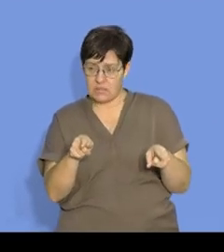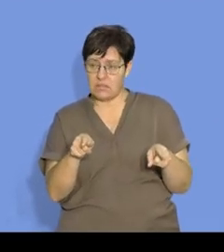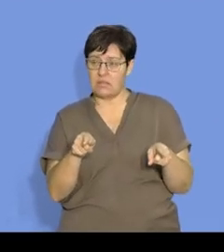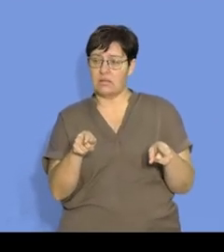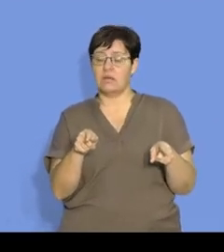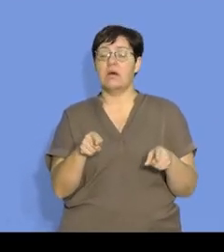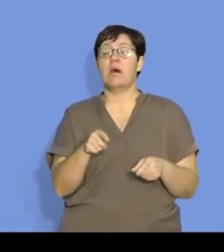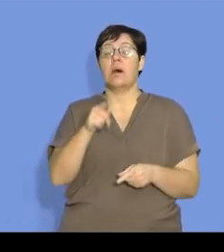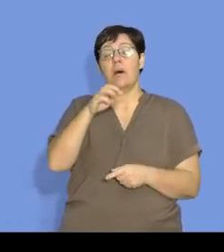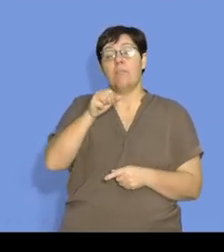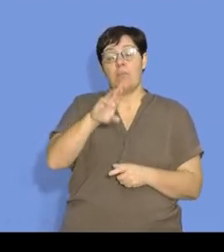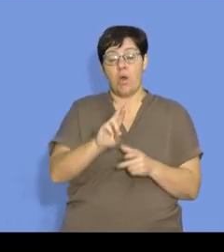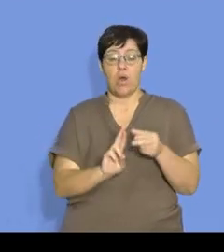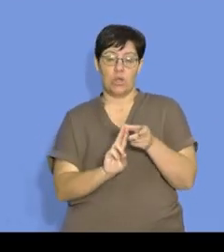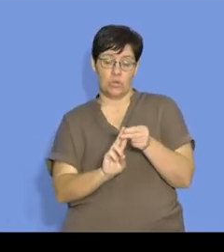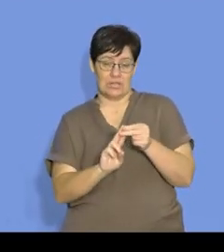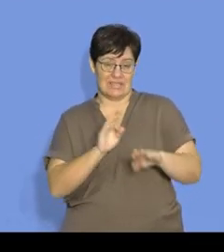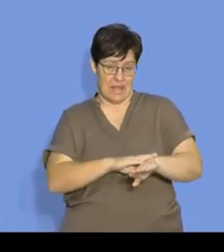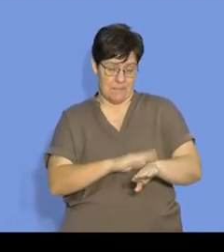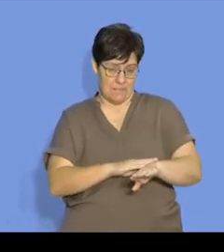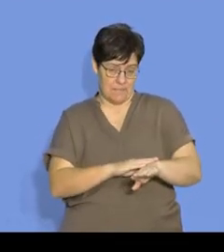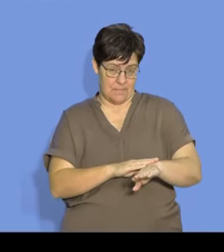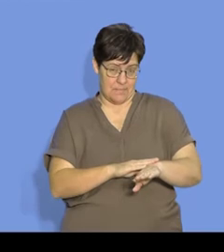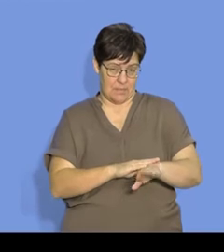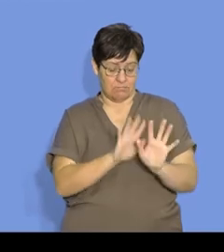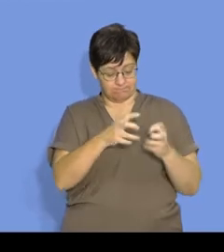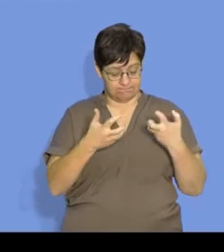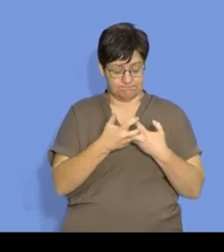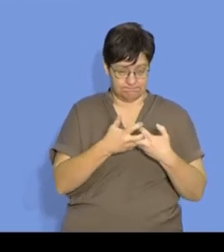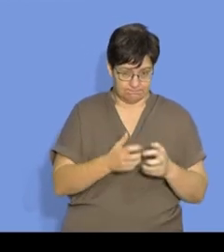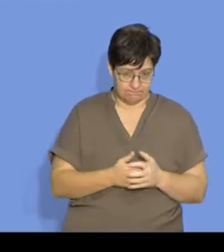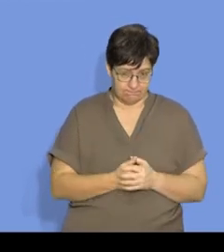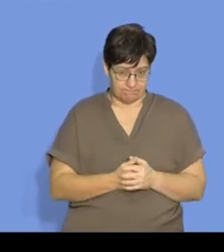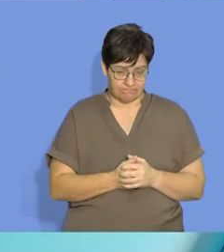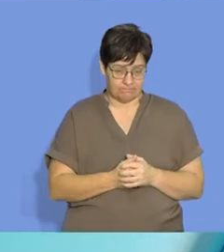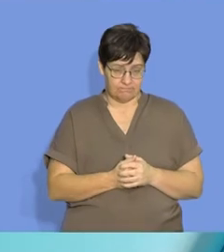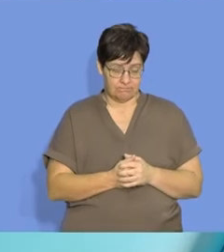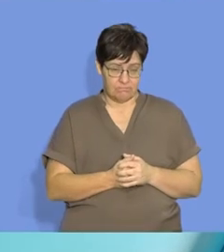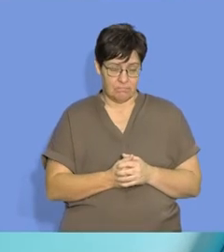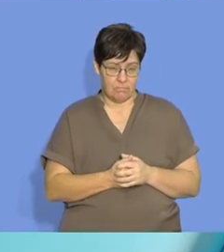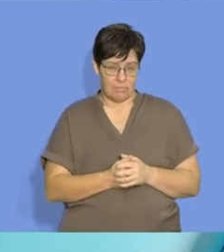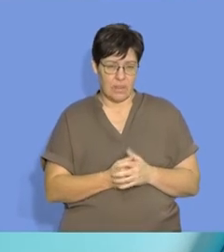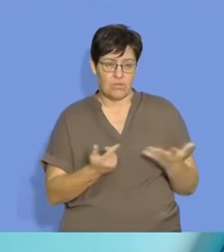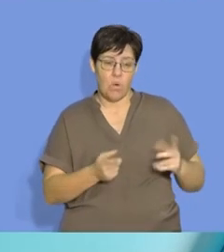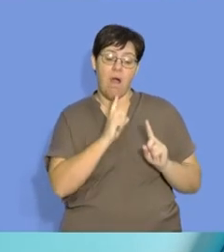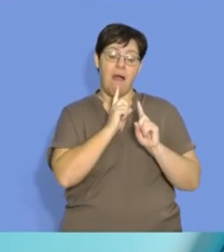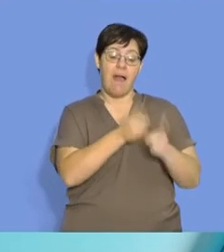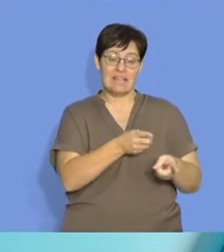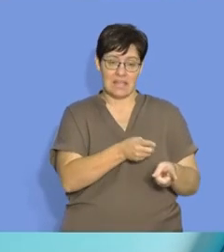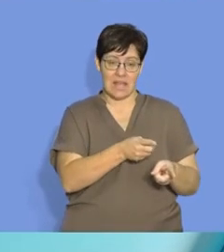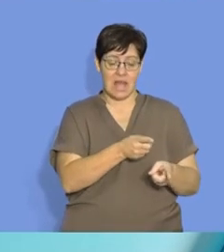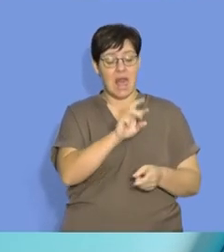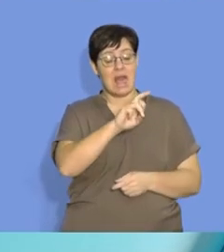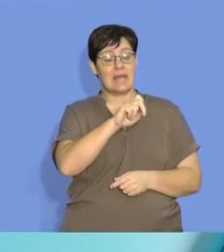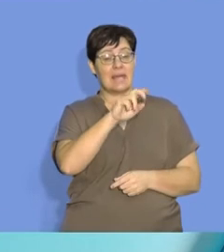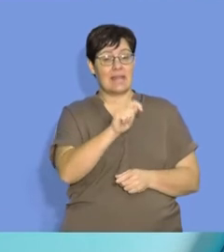is, you must know that that rate must be per unit time. So whenever you answer anything on the